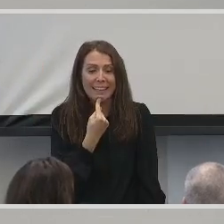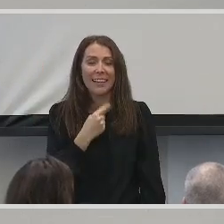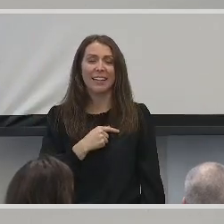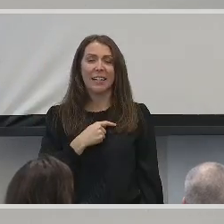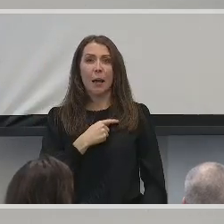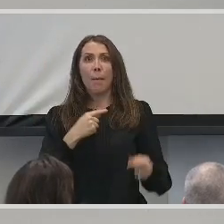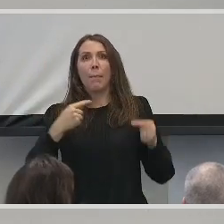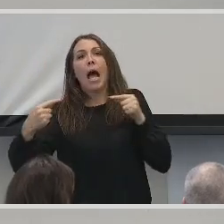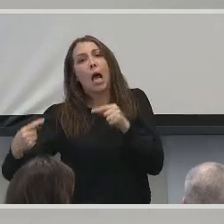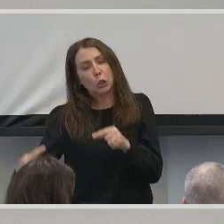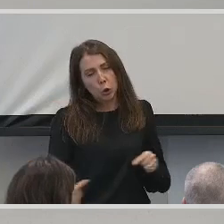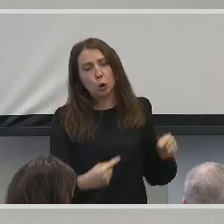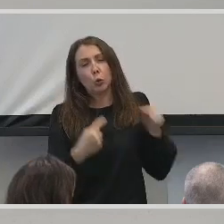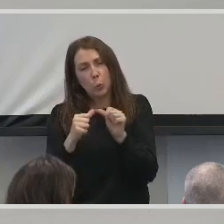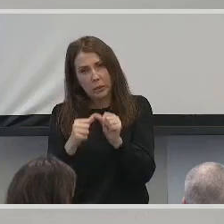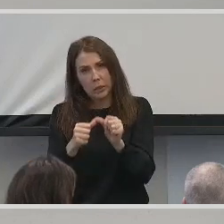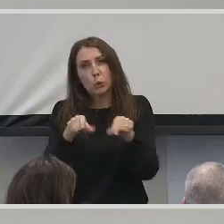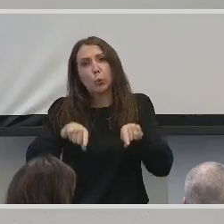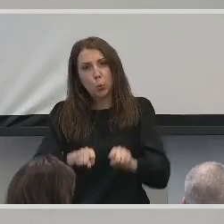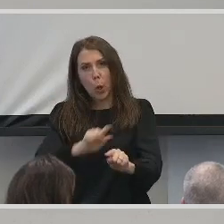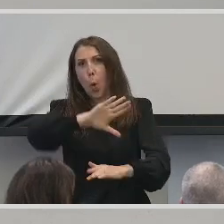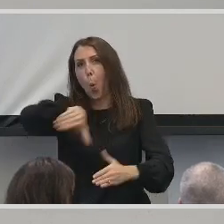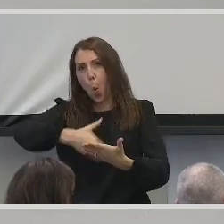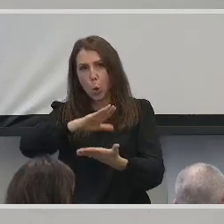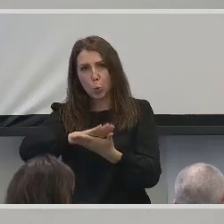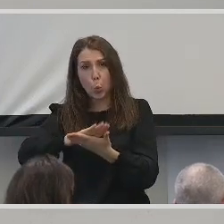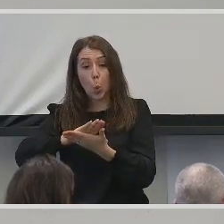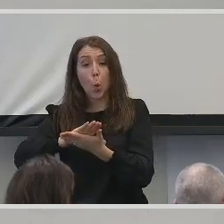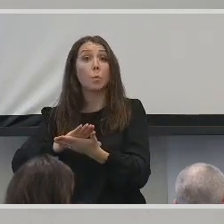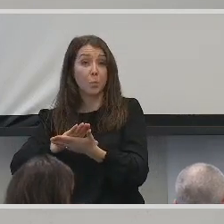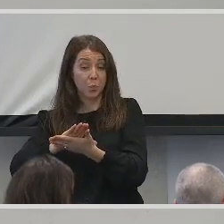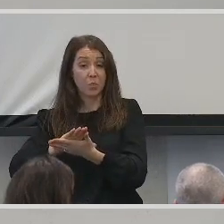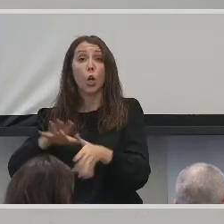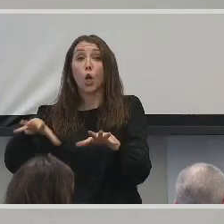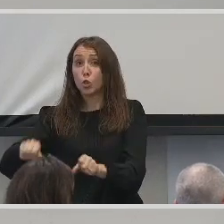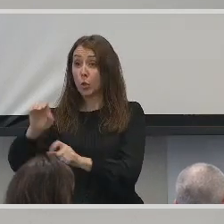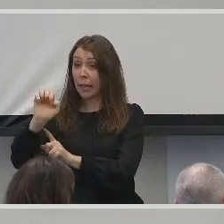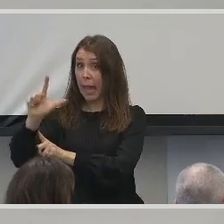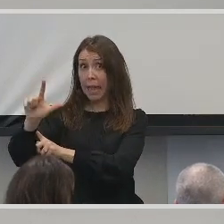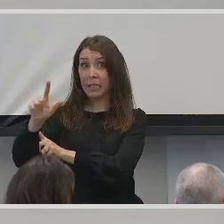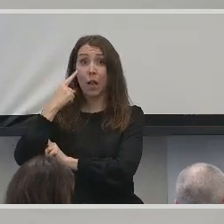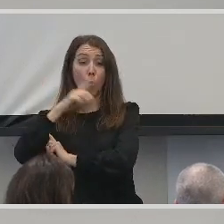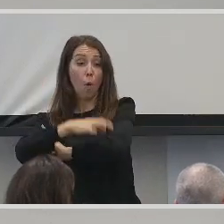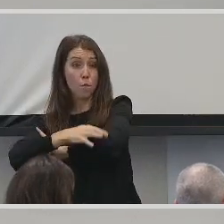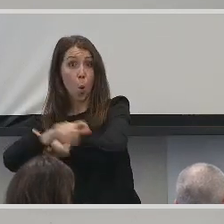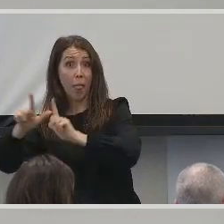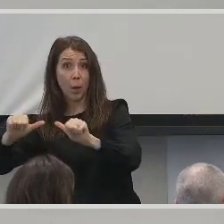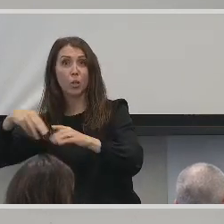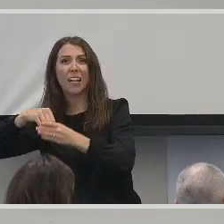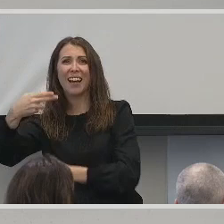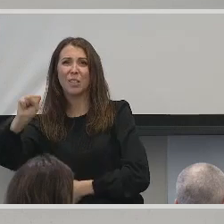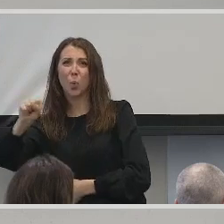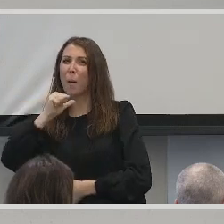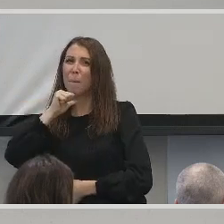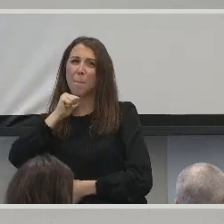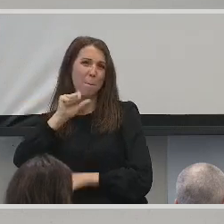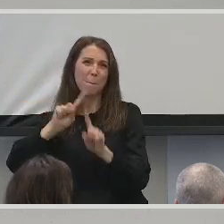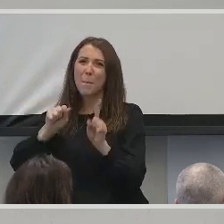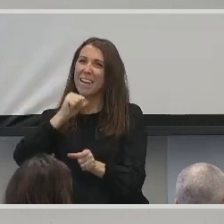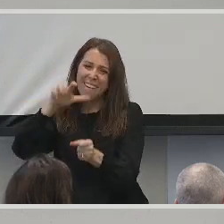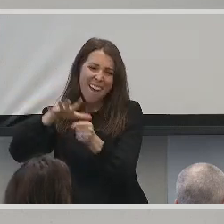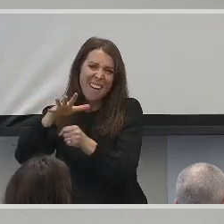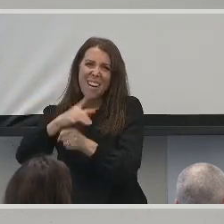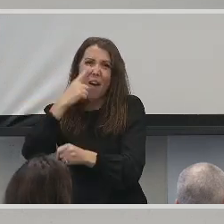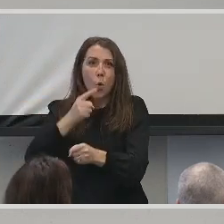struggles persisted throughout my schooling. I took sign language as a foreign language in high school, but it was insufficient to guarantee